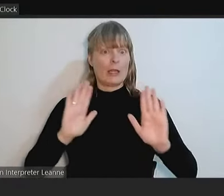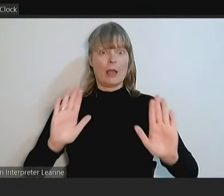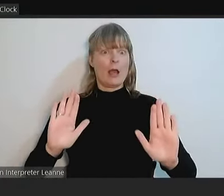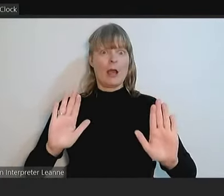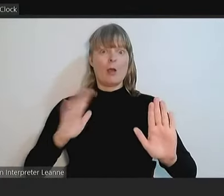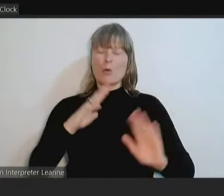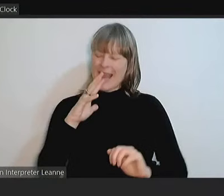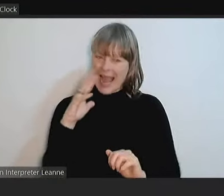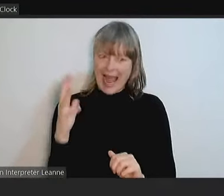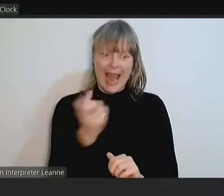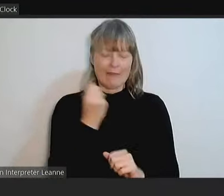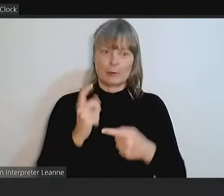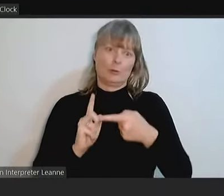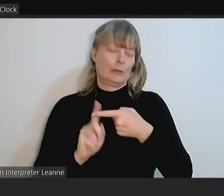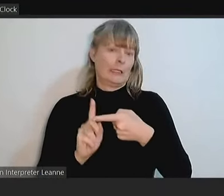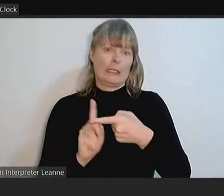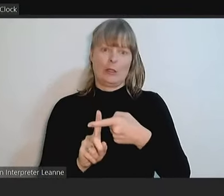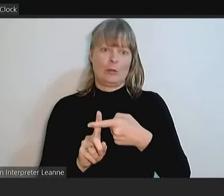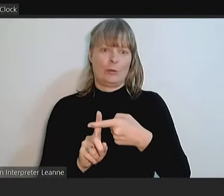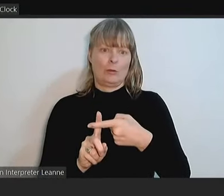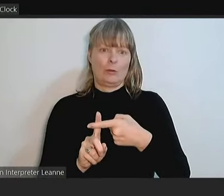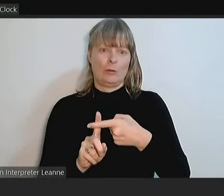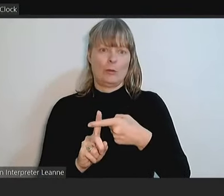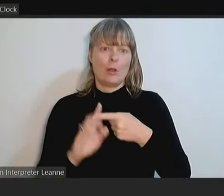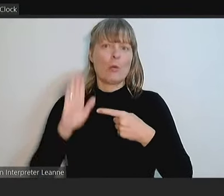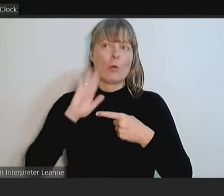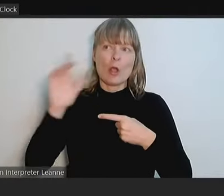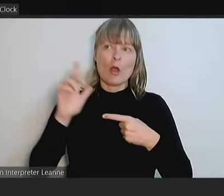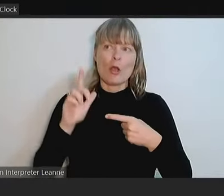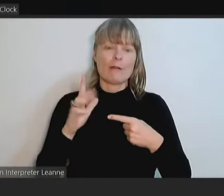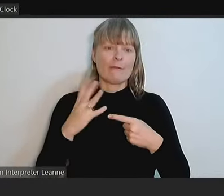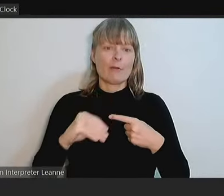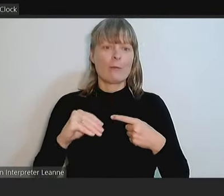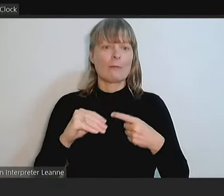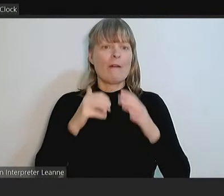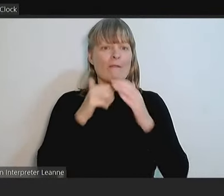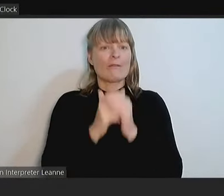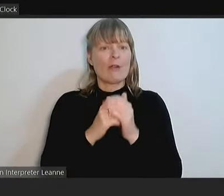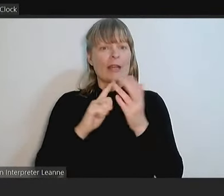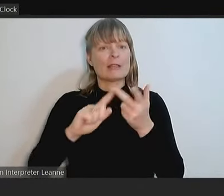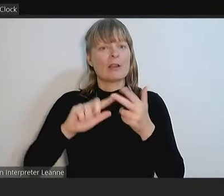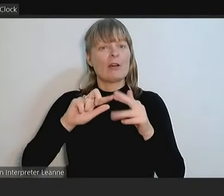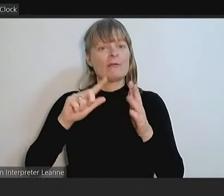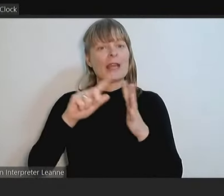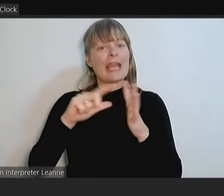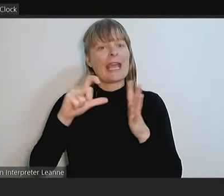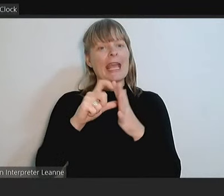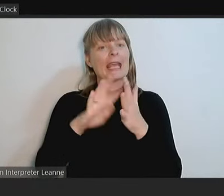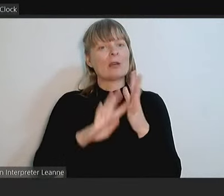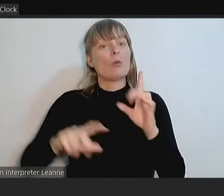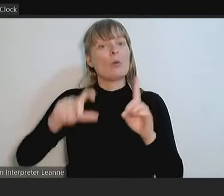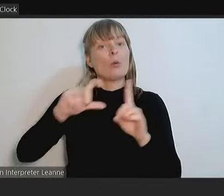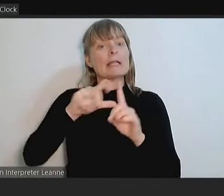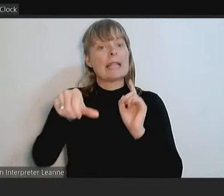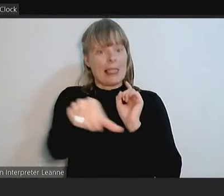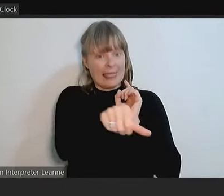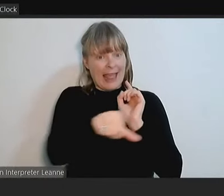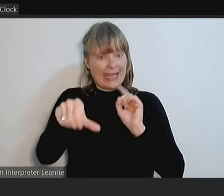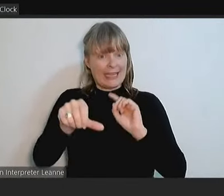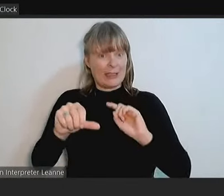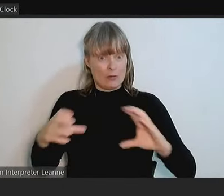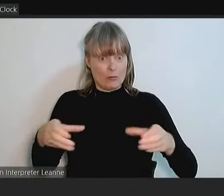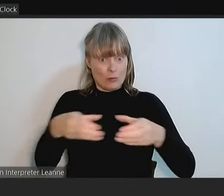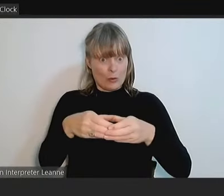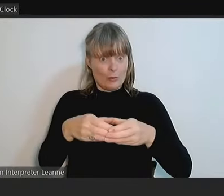to continue. I think we heard very passionately from Friends Webets Lake tonight about why that's so important. And I do think